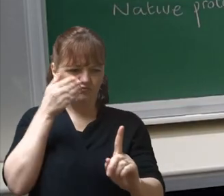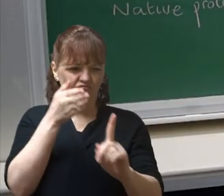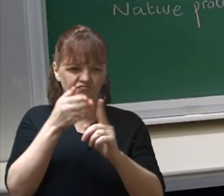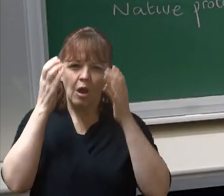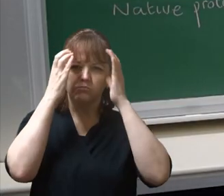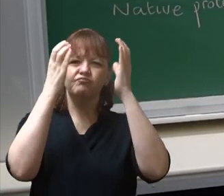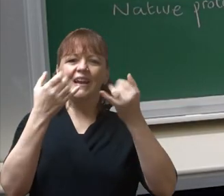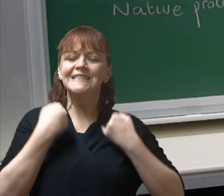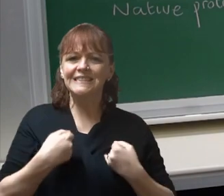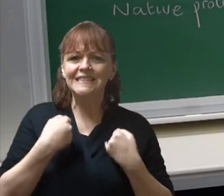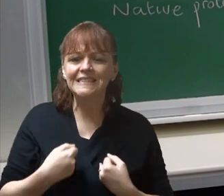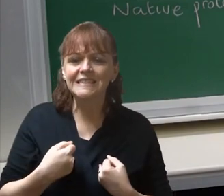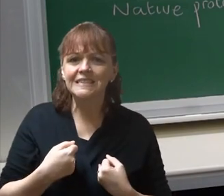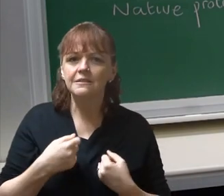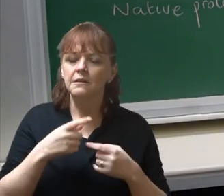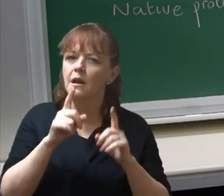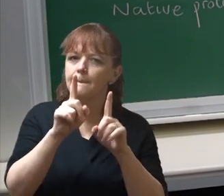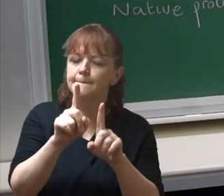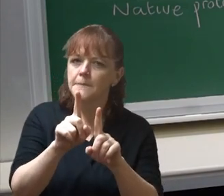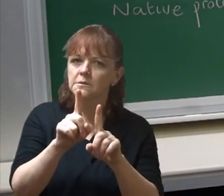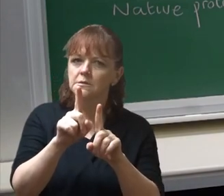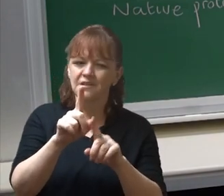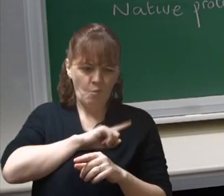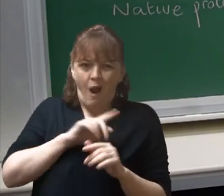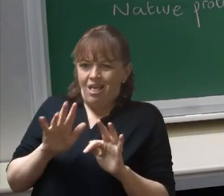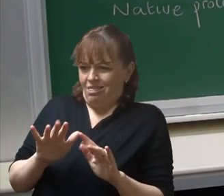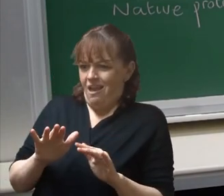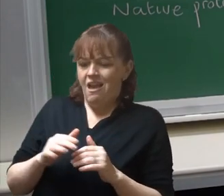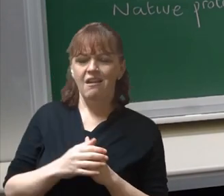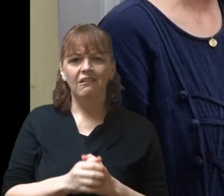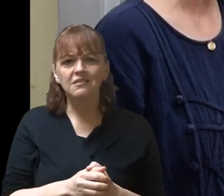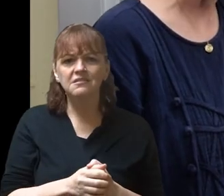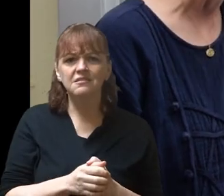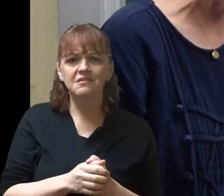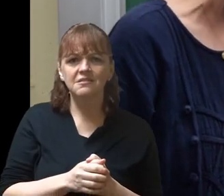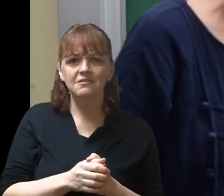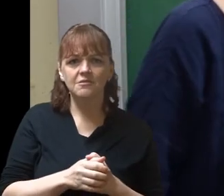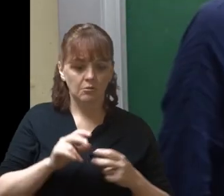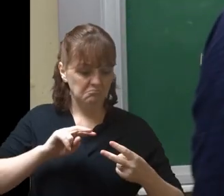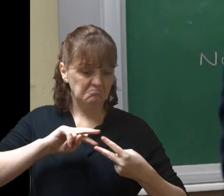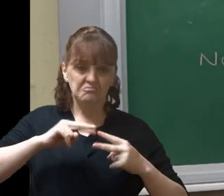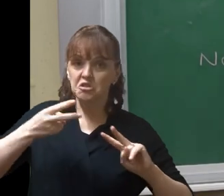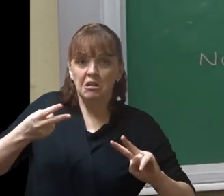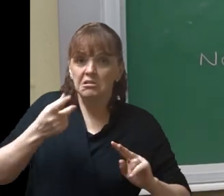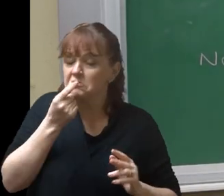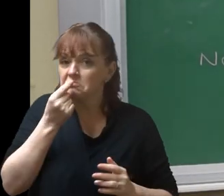But Why is it there? Genetics